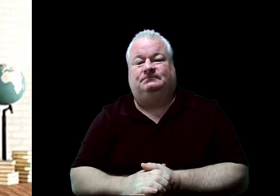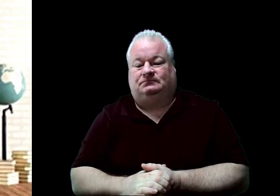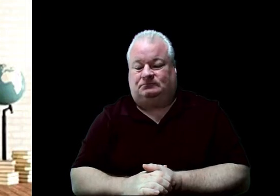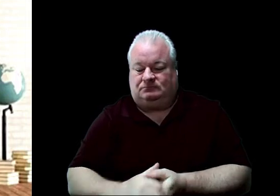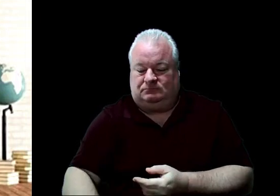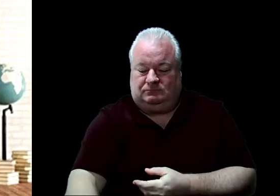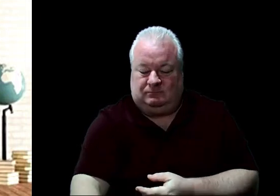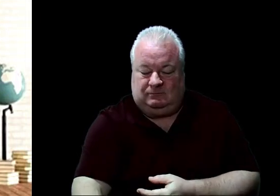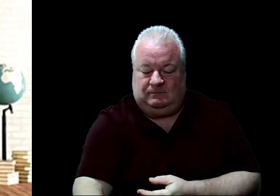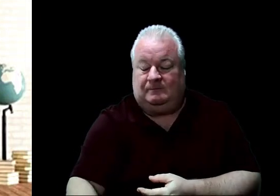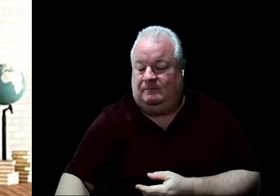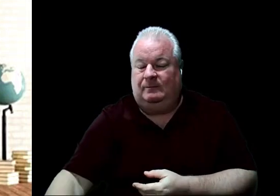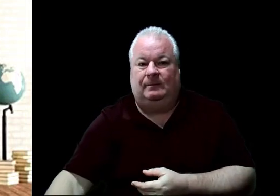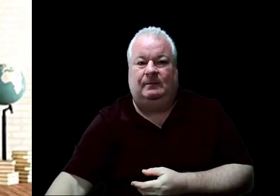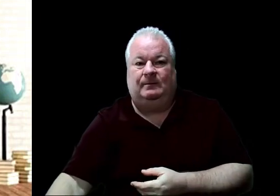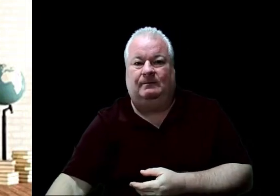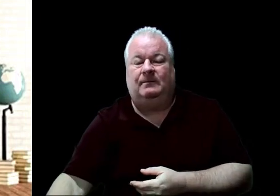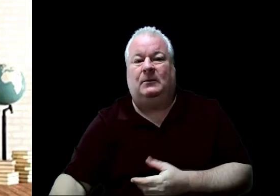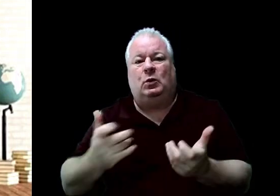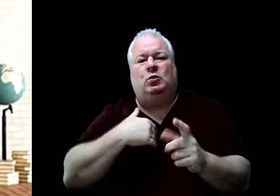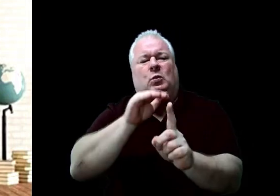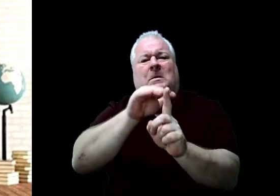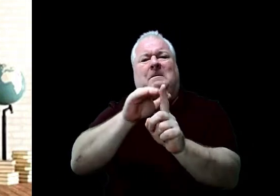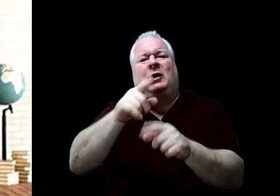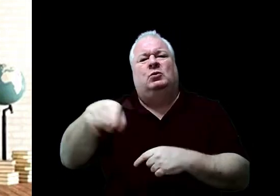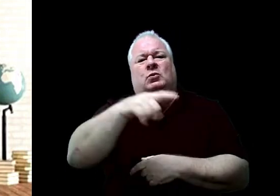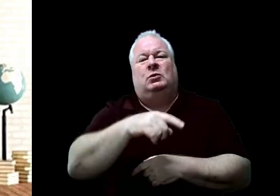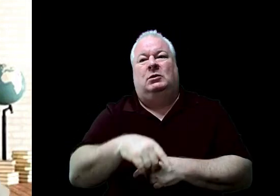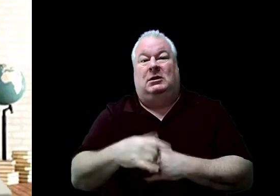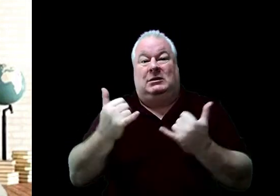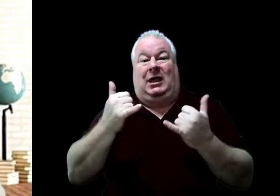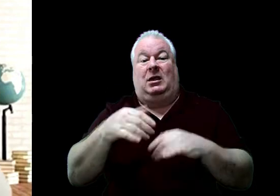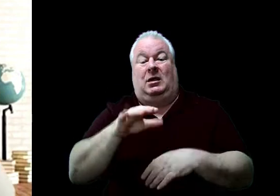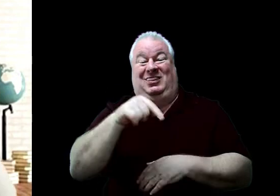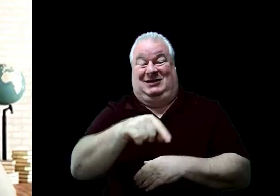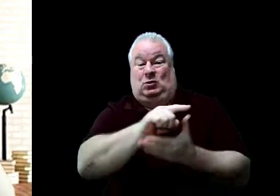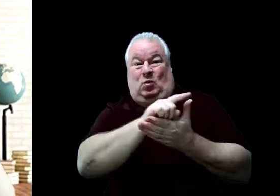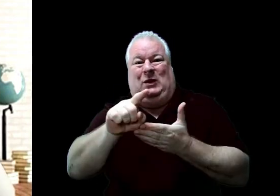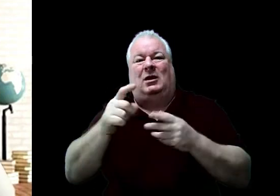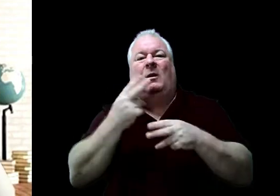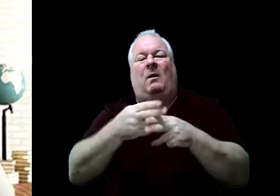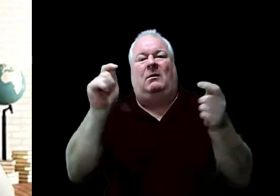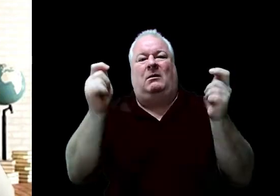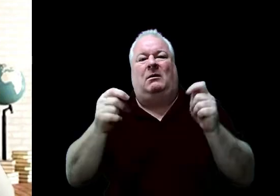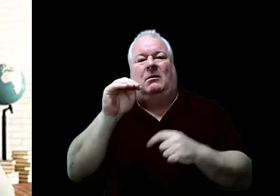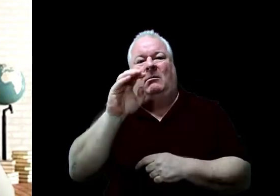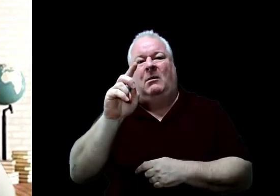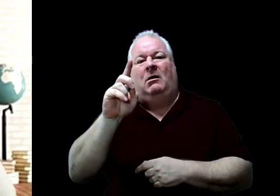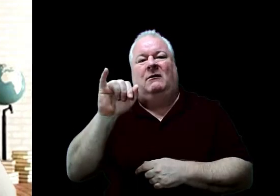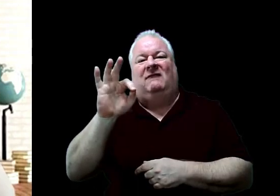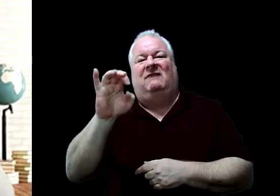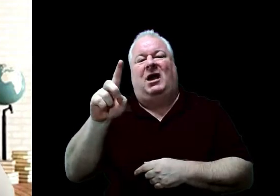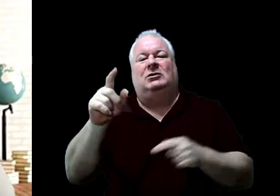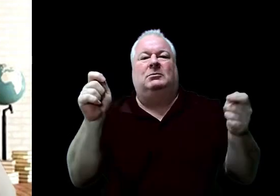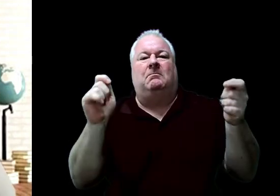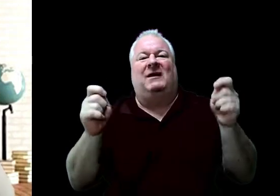want to remind everybody that you are on a modified schedule all of this week. Today